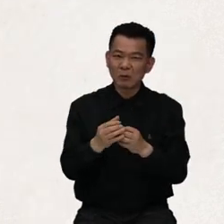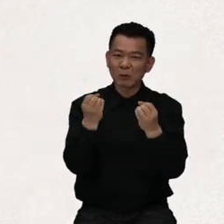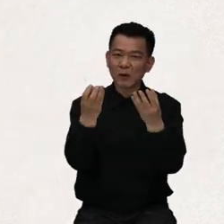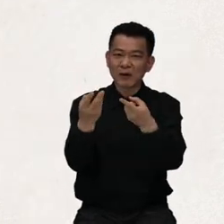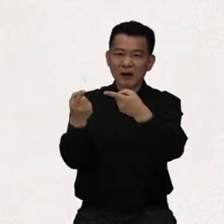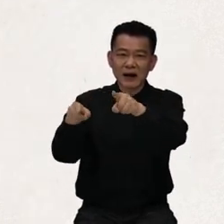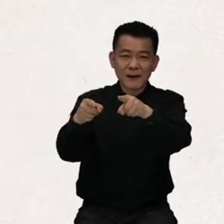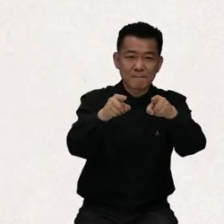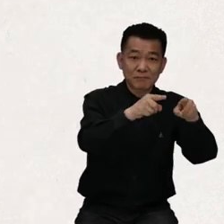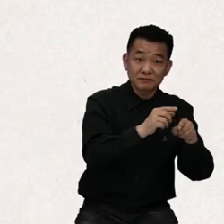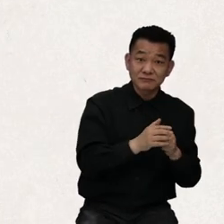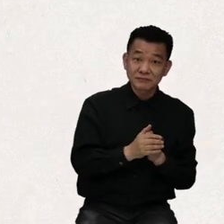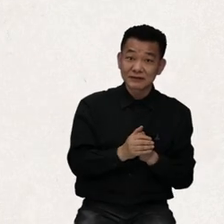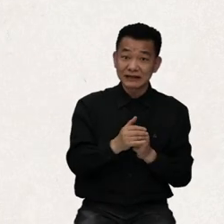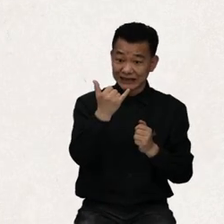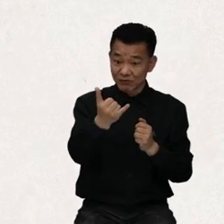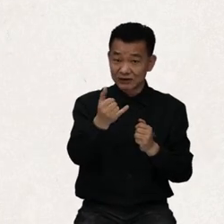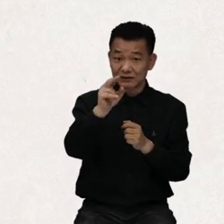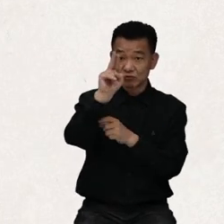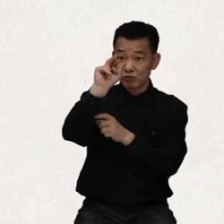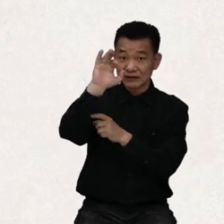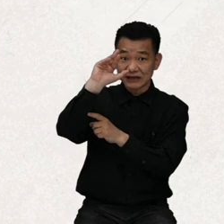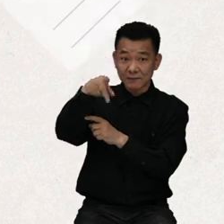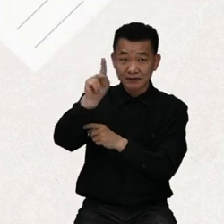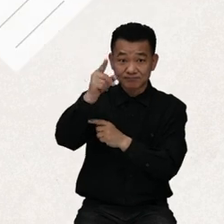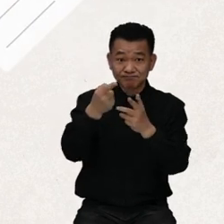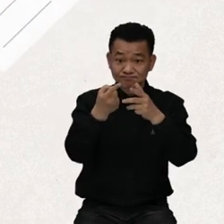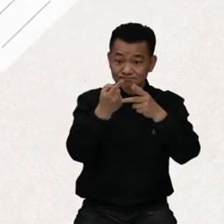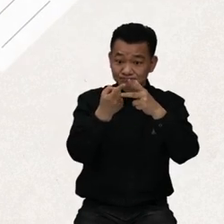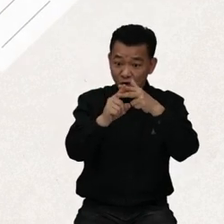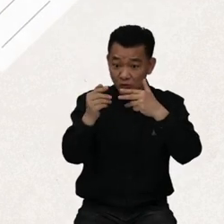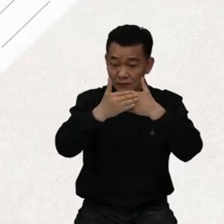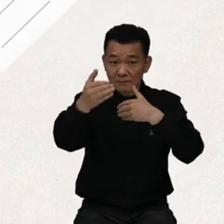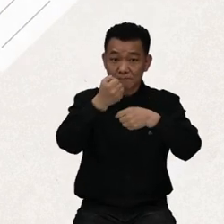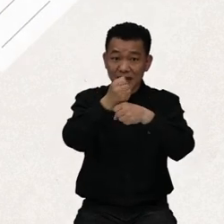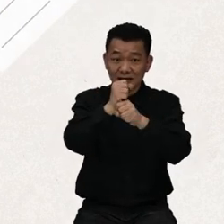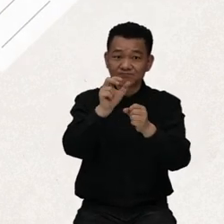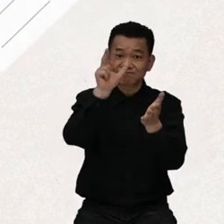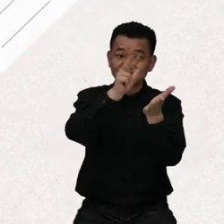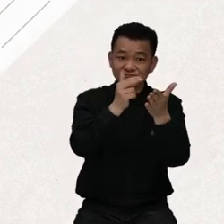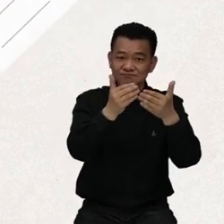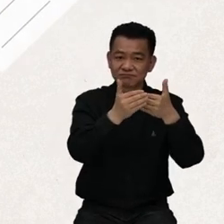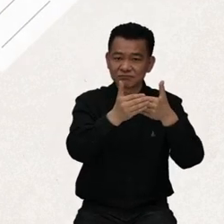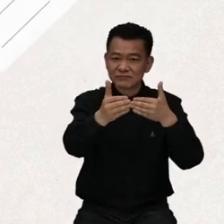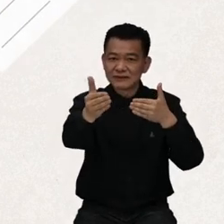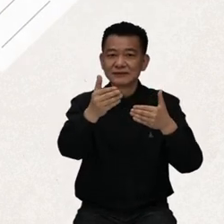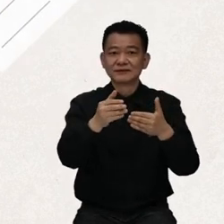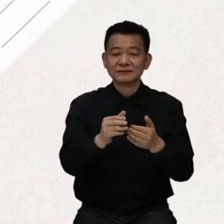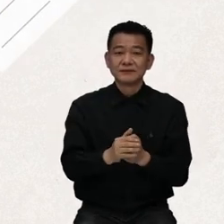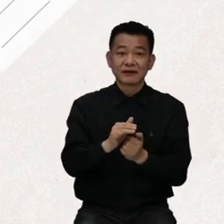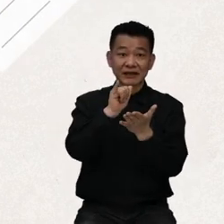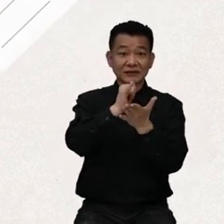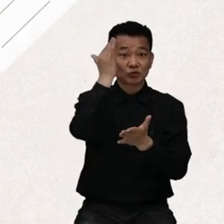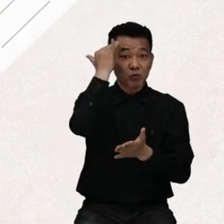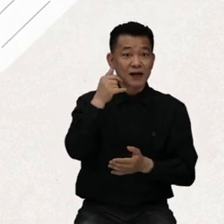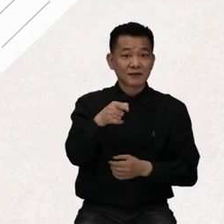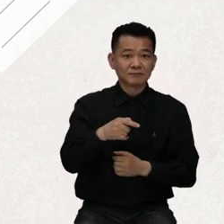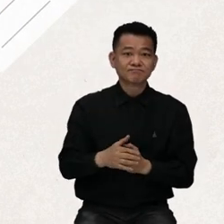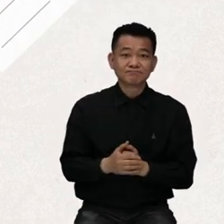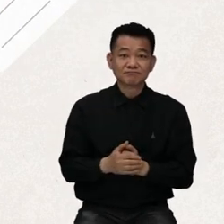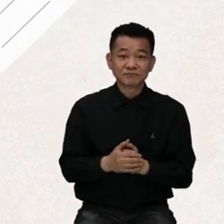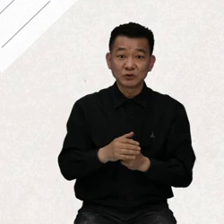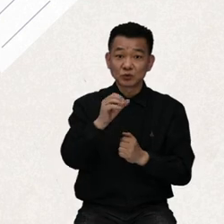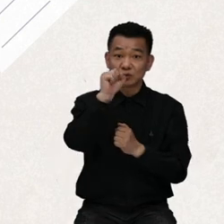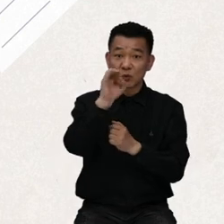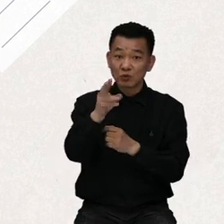the rights of persons with disabilities were made into the Convention. I see. Then,